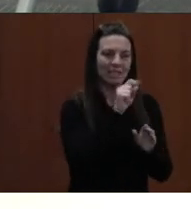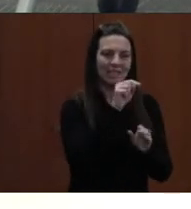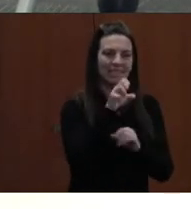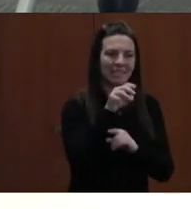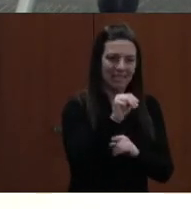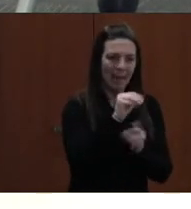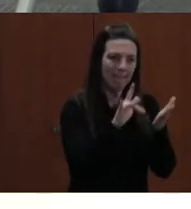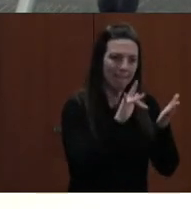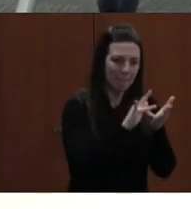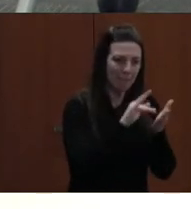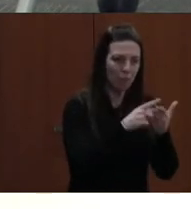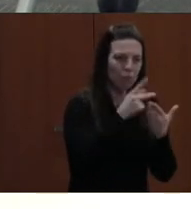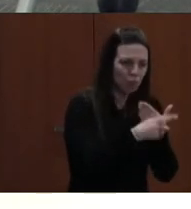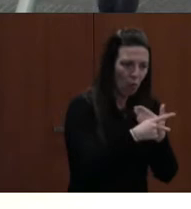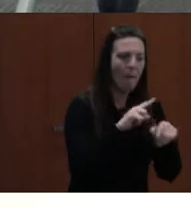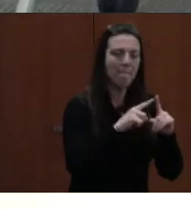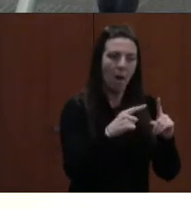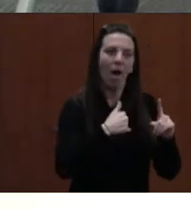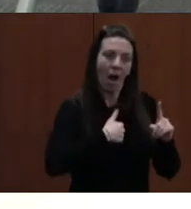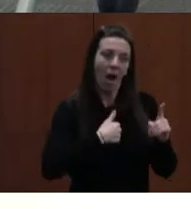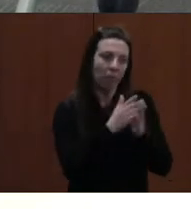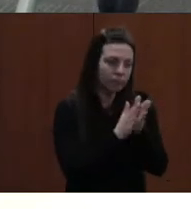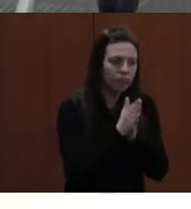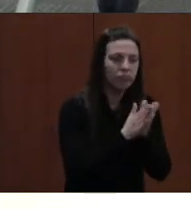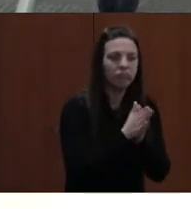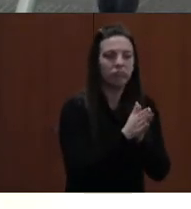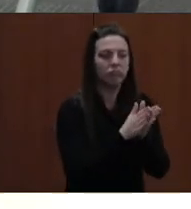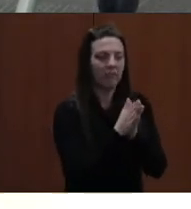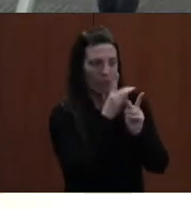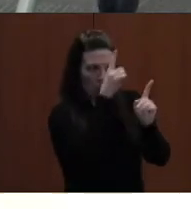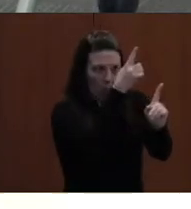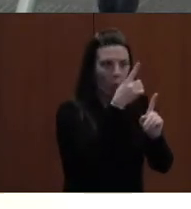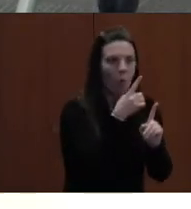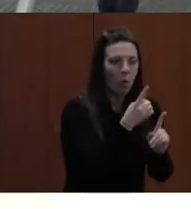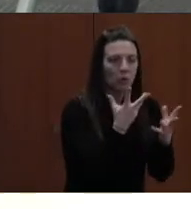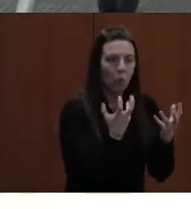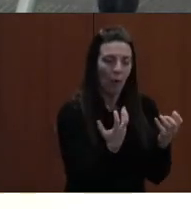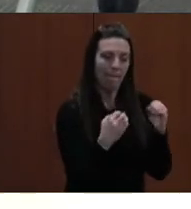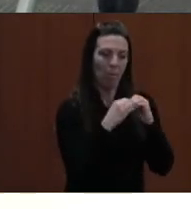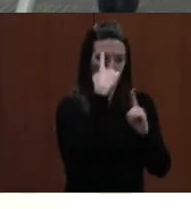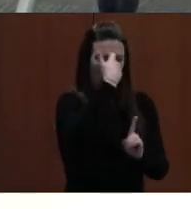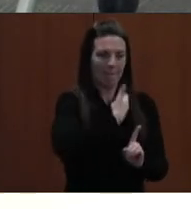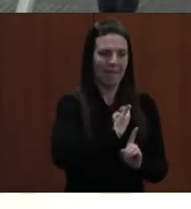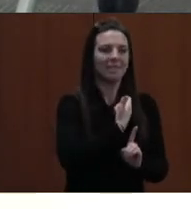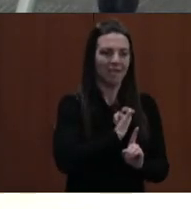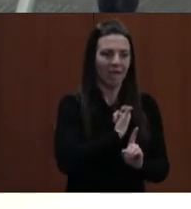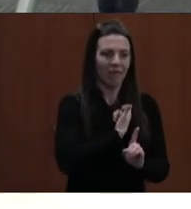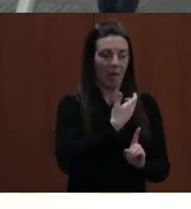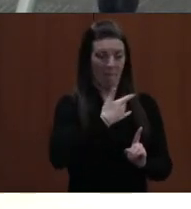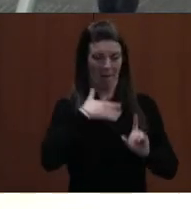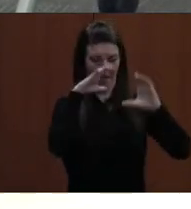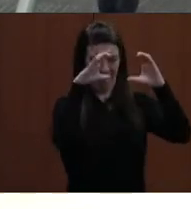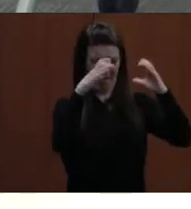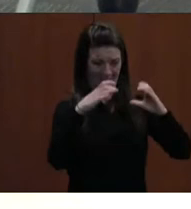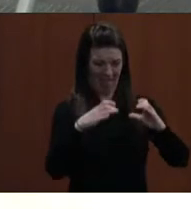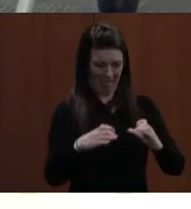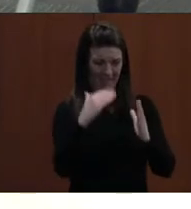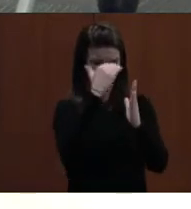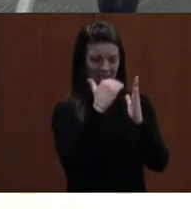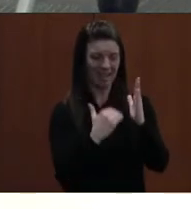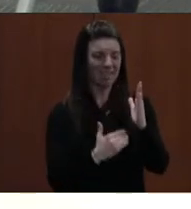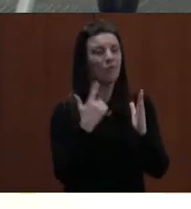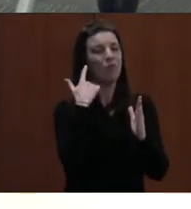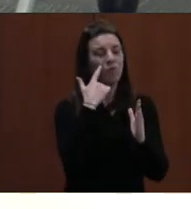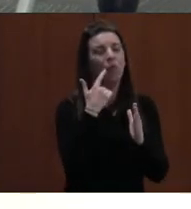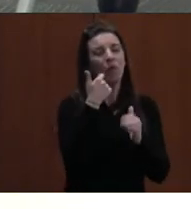wanting to push myself to a higher standard and work towards my goals at a faster pace. My class rank is listed on my transcript for every college that I apply to to see.